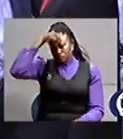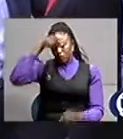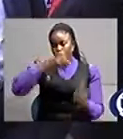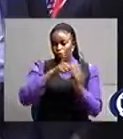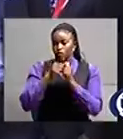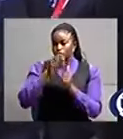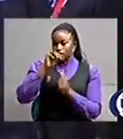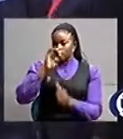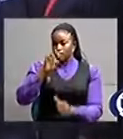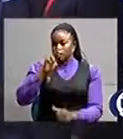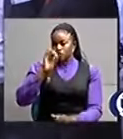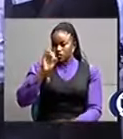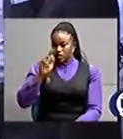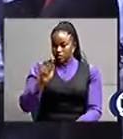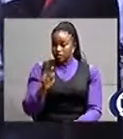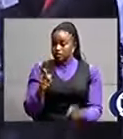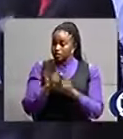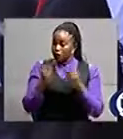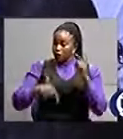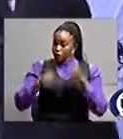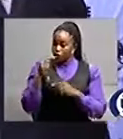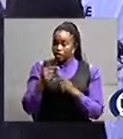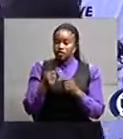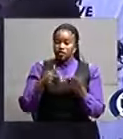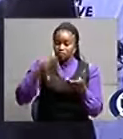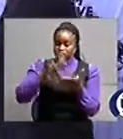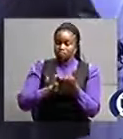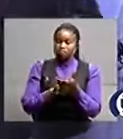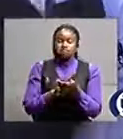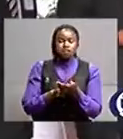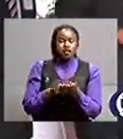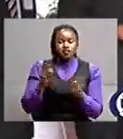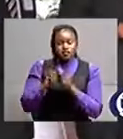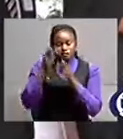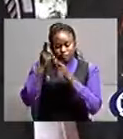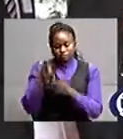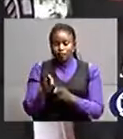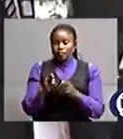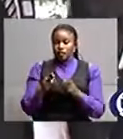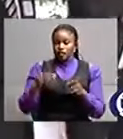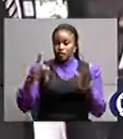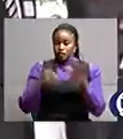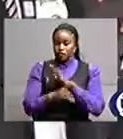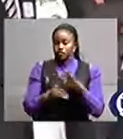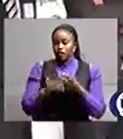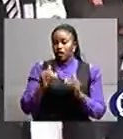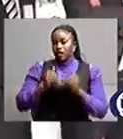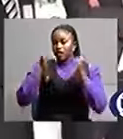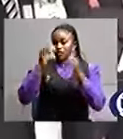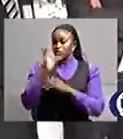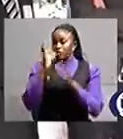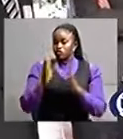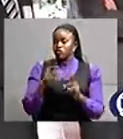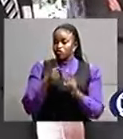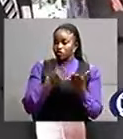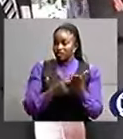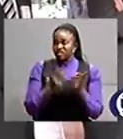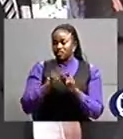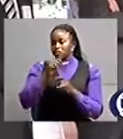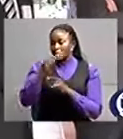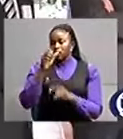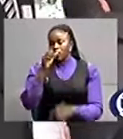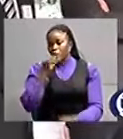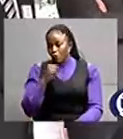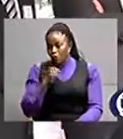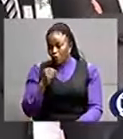Alpha Oguang's triumph was recognized by the Deputy British High Commissioner to Uganda, Sarah Mann. Along with other alumni from Alberta